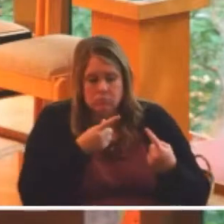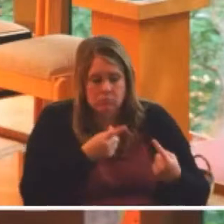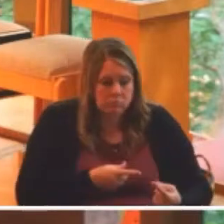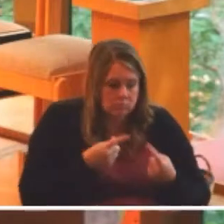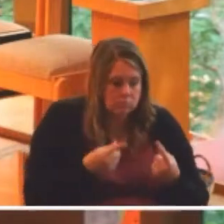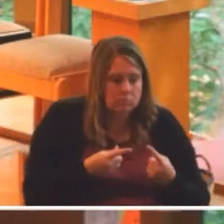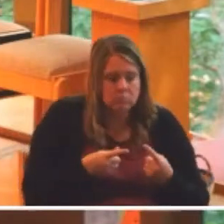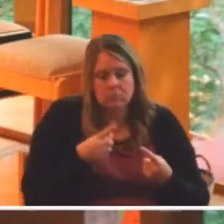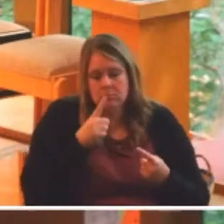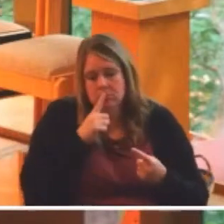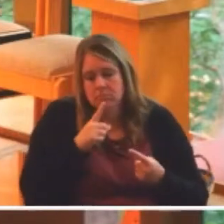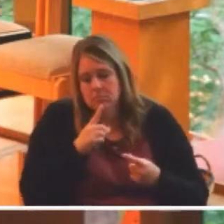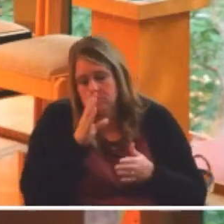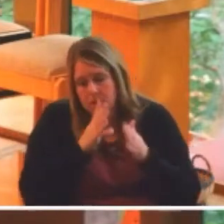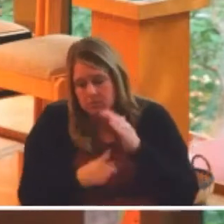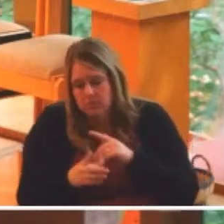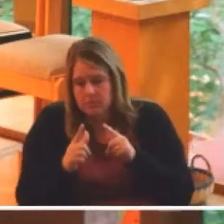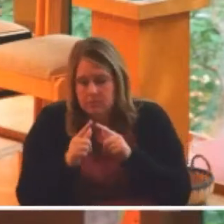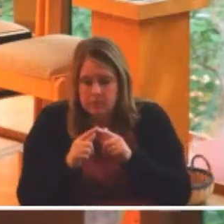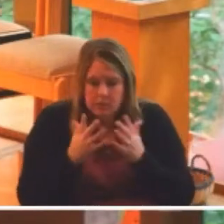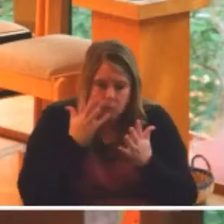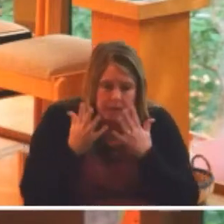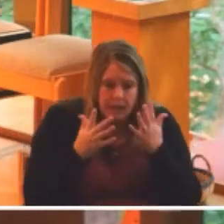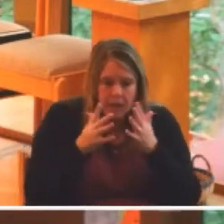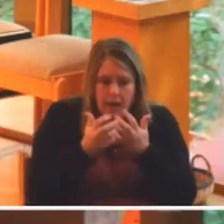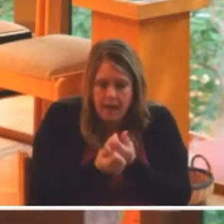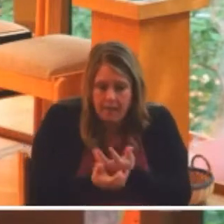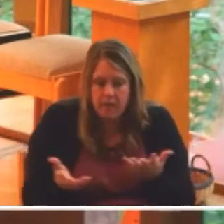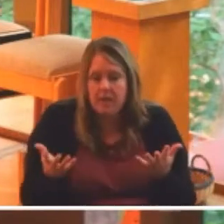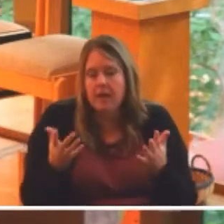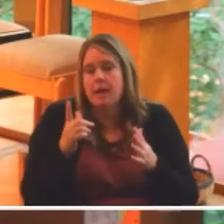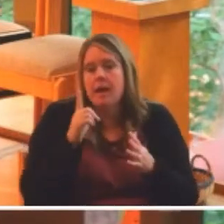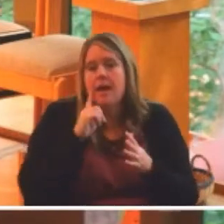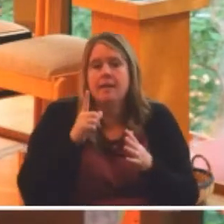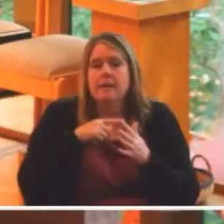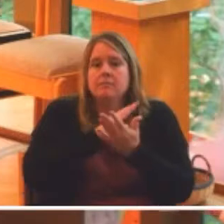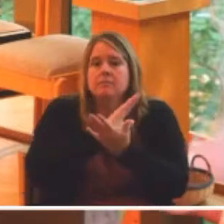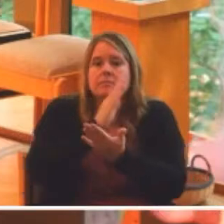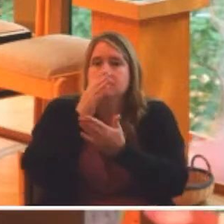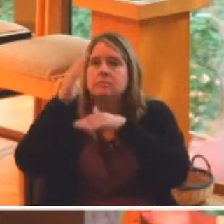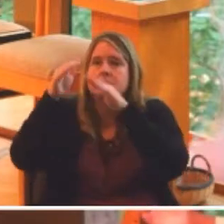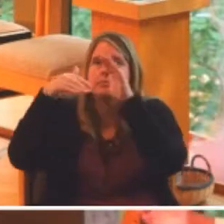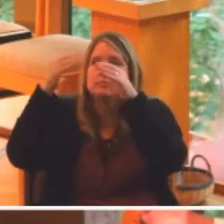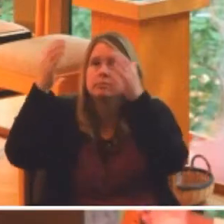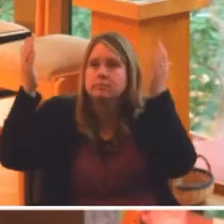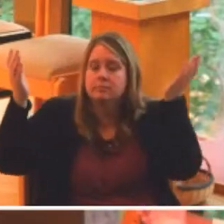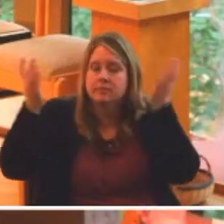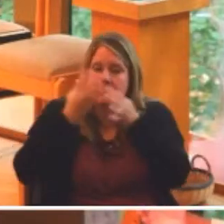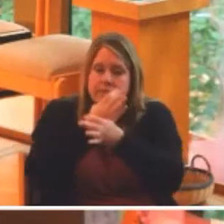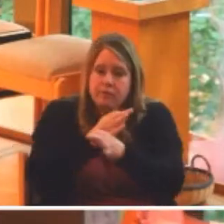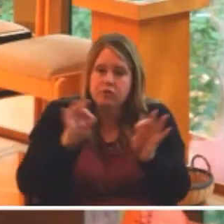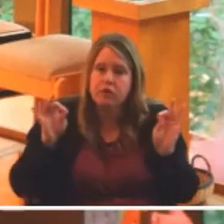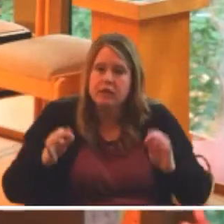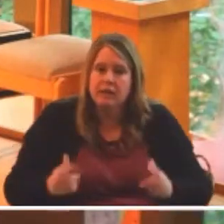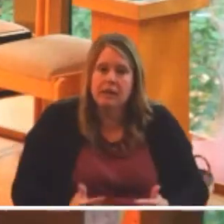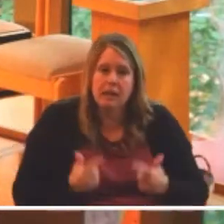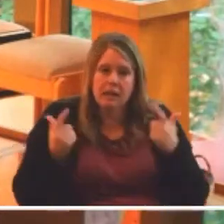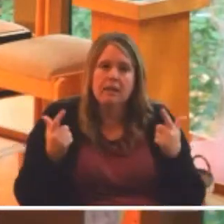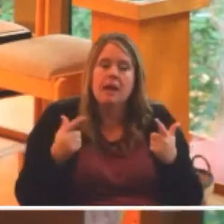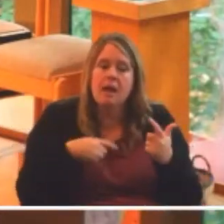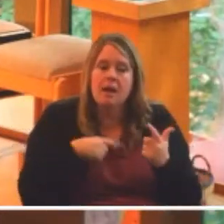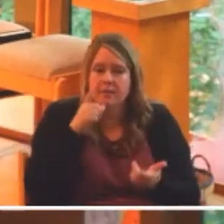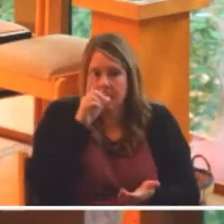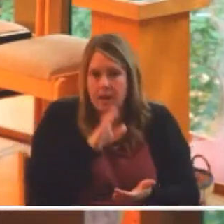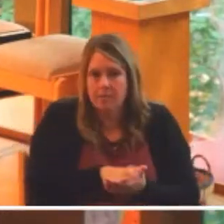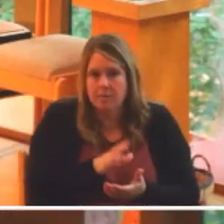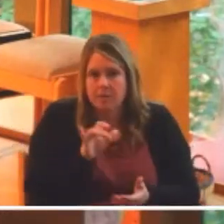out on the other side, not dead, but fully and freely alive. And because I believe that